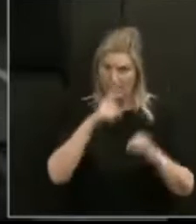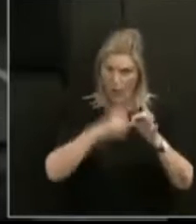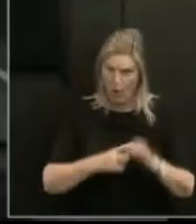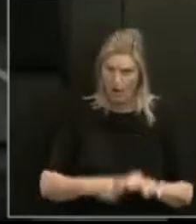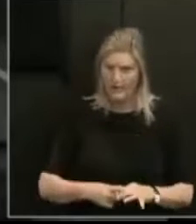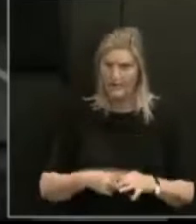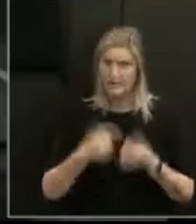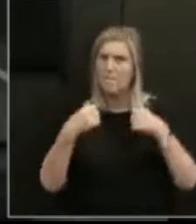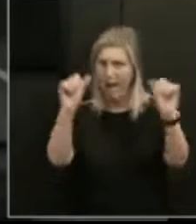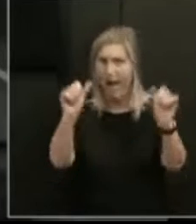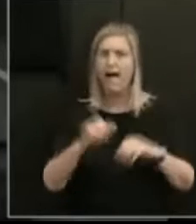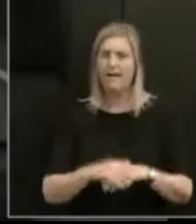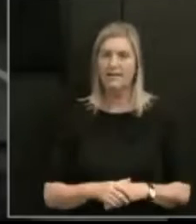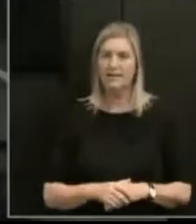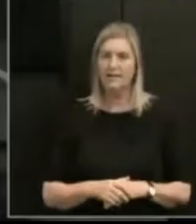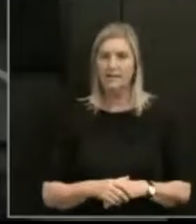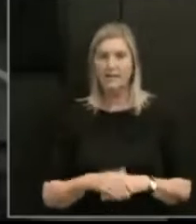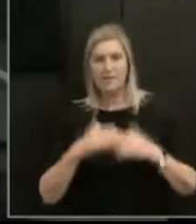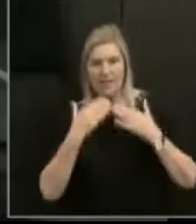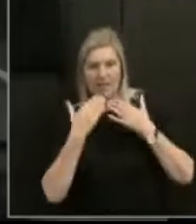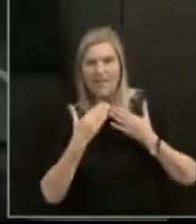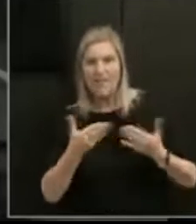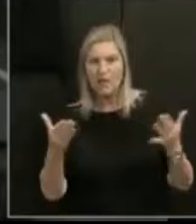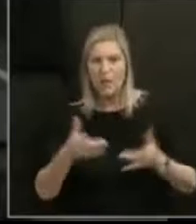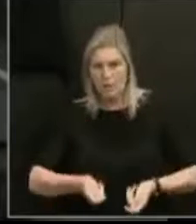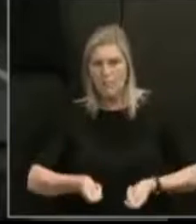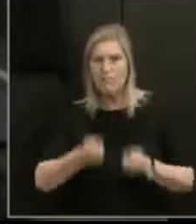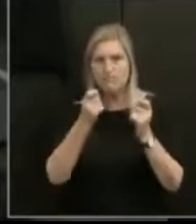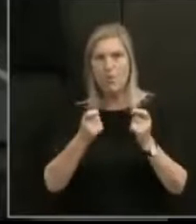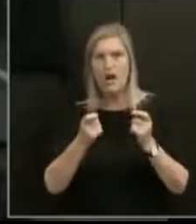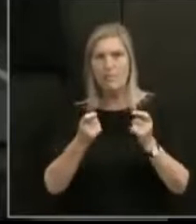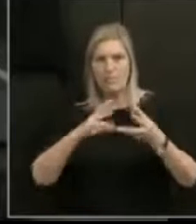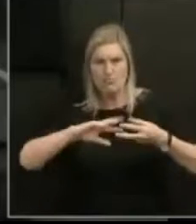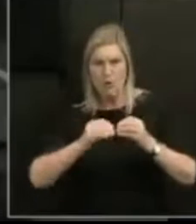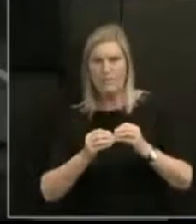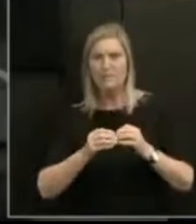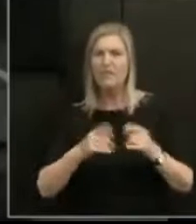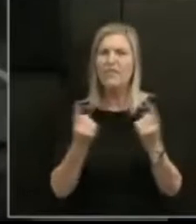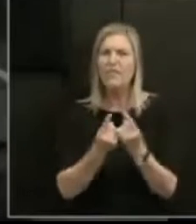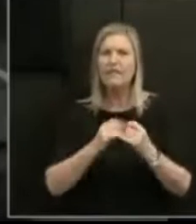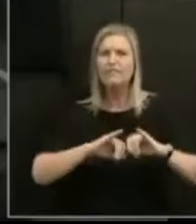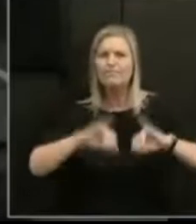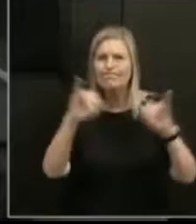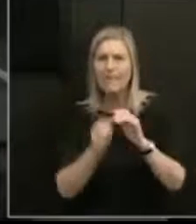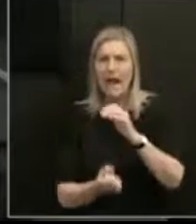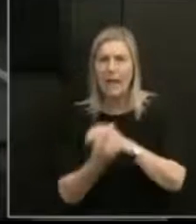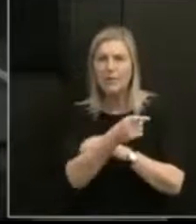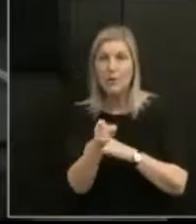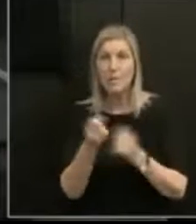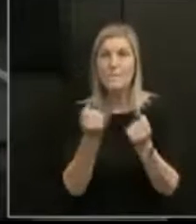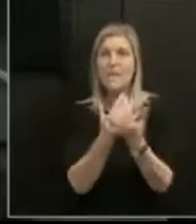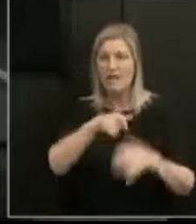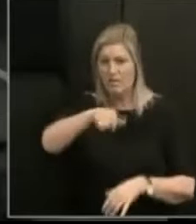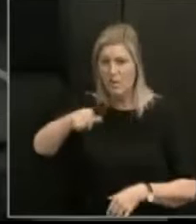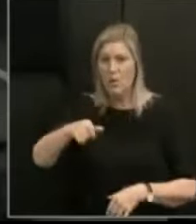acknowledge you all who helped raise awareness of the wrongs that were inflicted on you. Those of you who suffered in silence